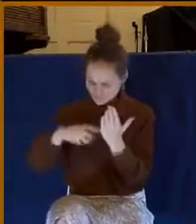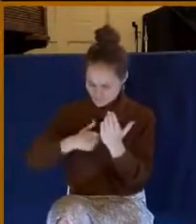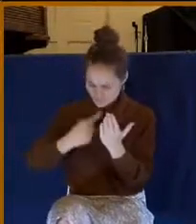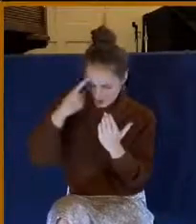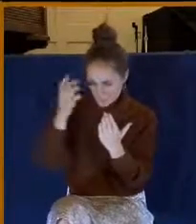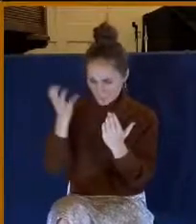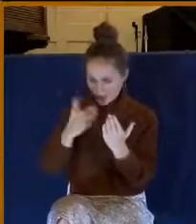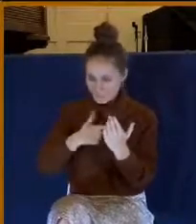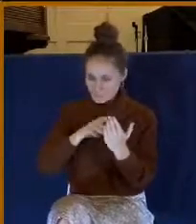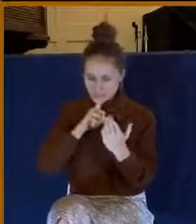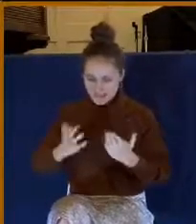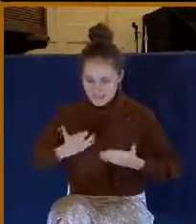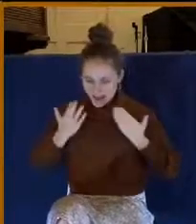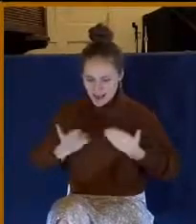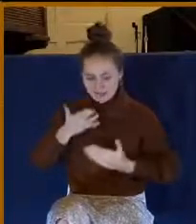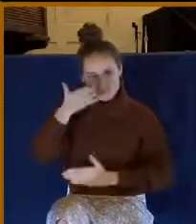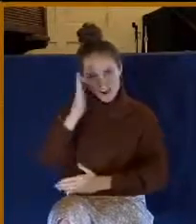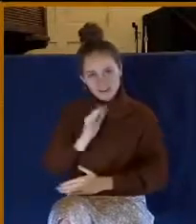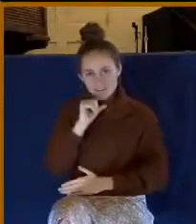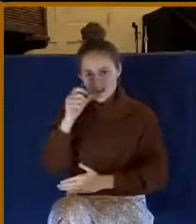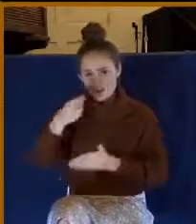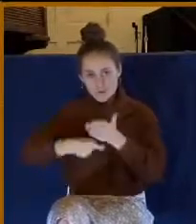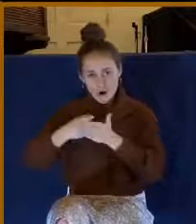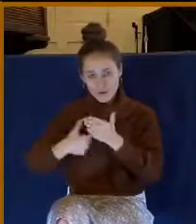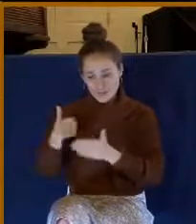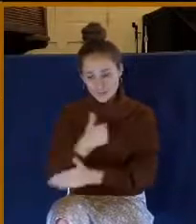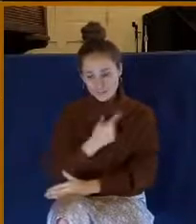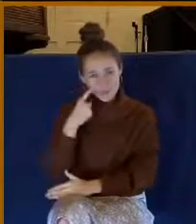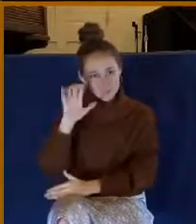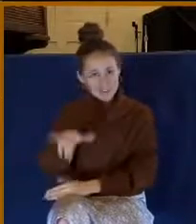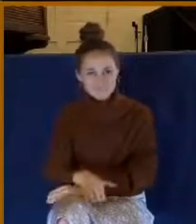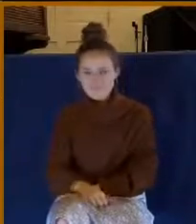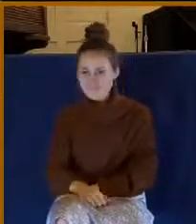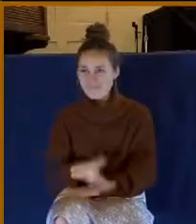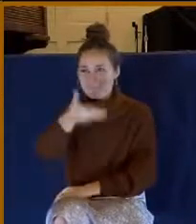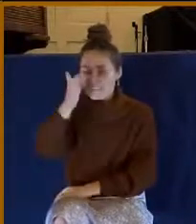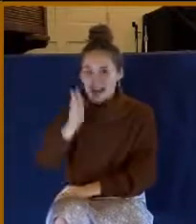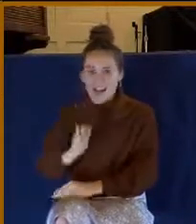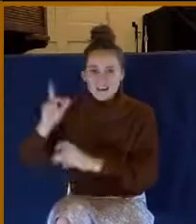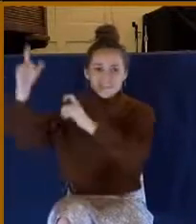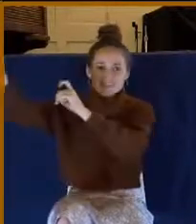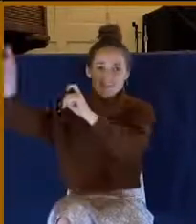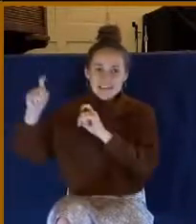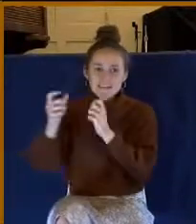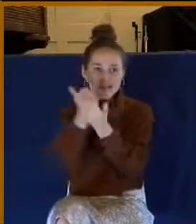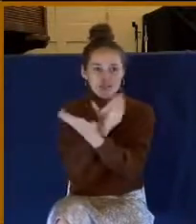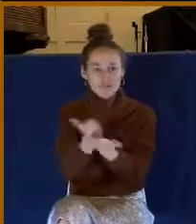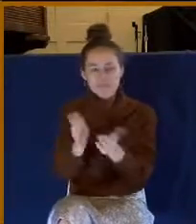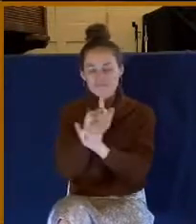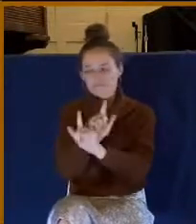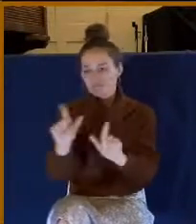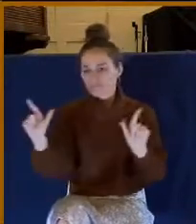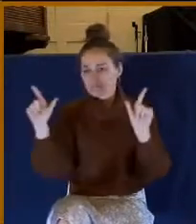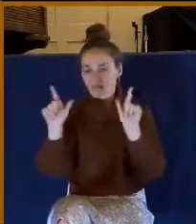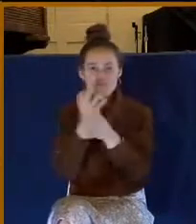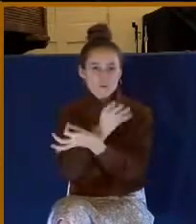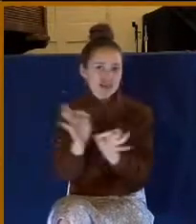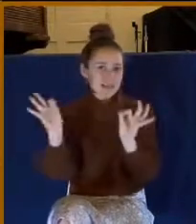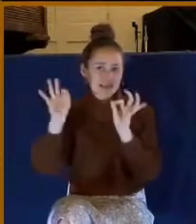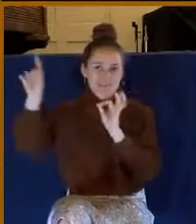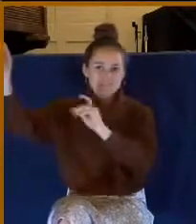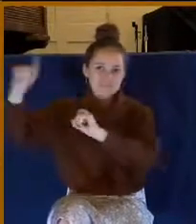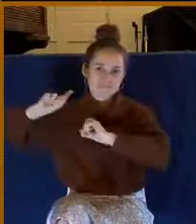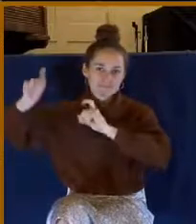so glad that God doesn't charge us for these things. God gives all these things to us so very freely.